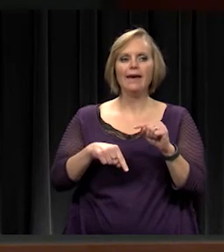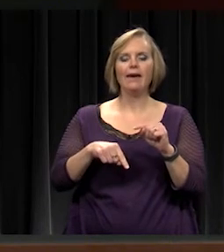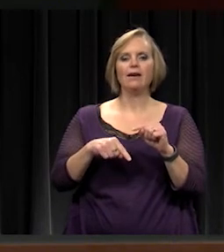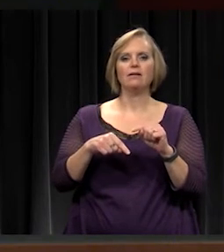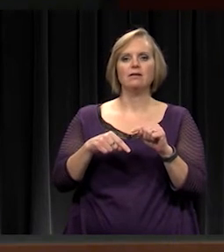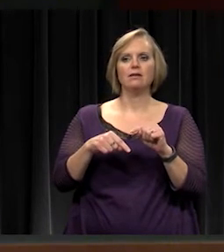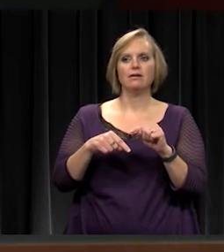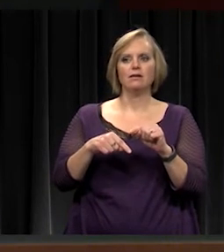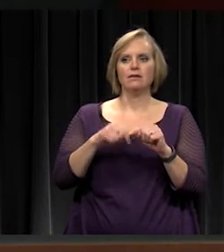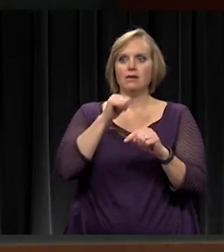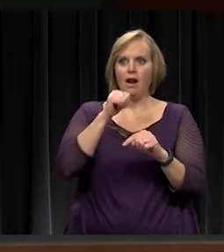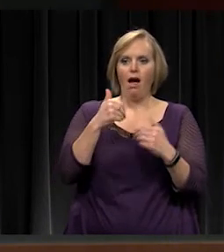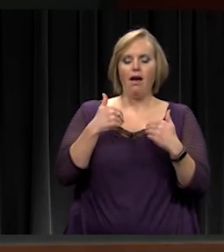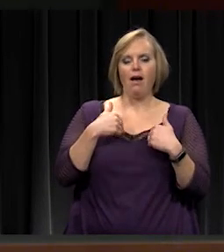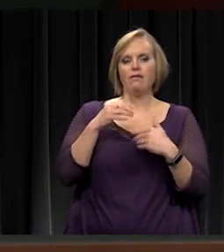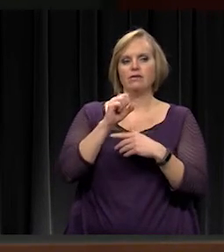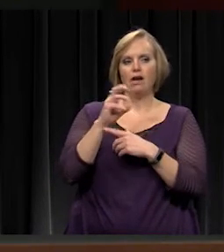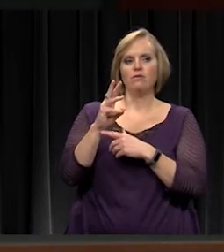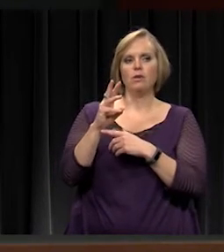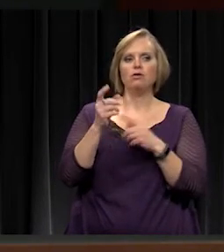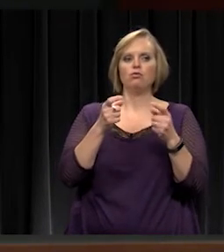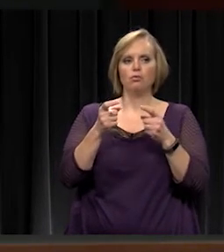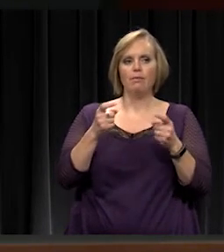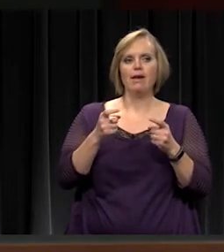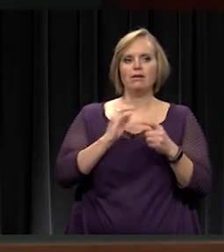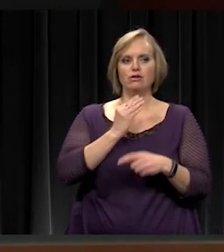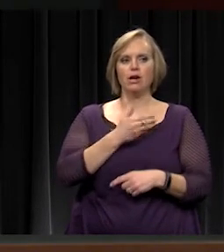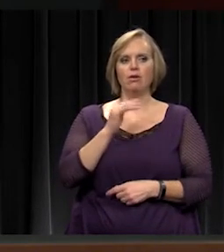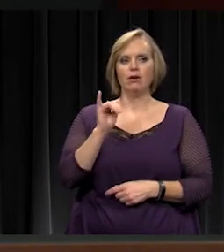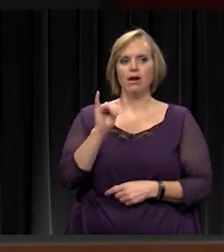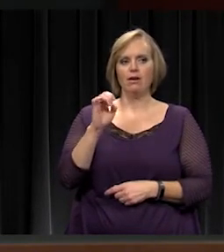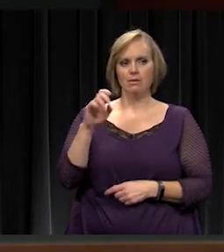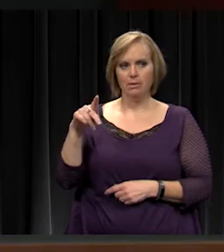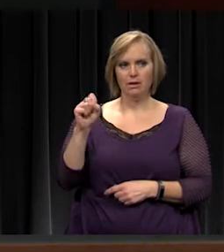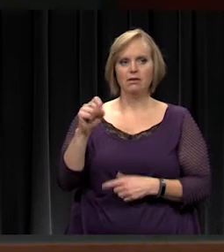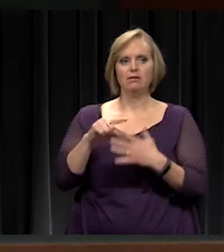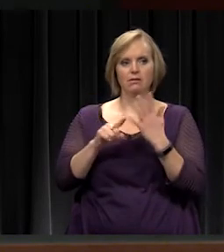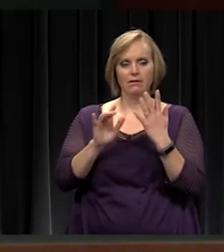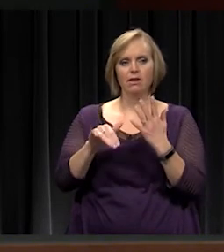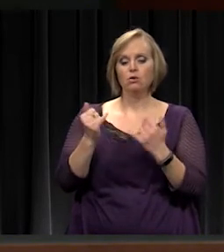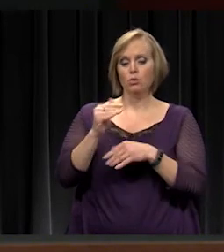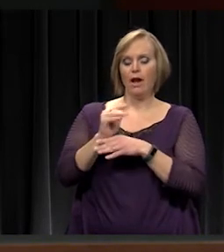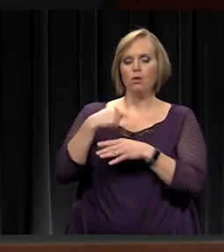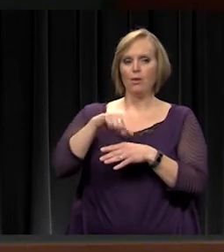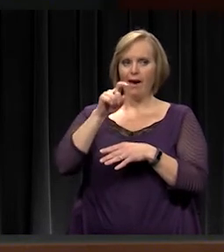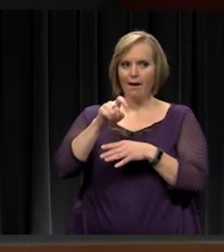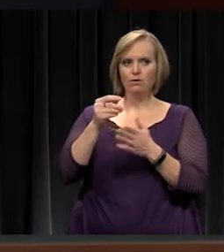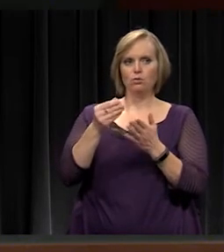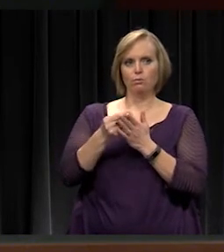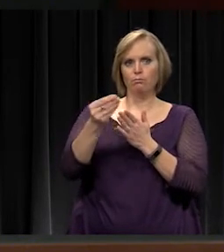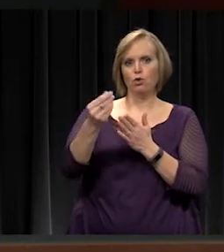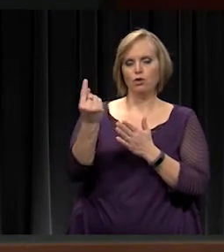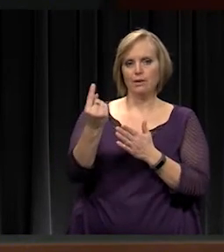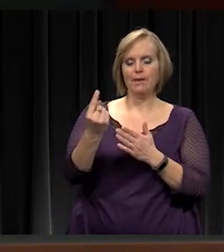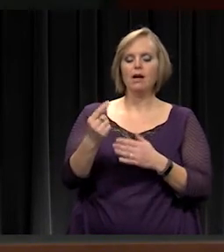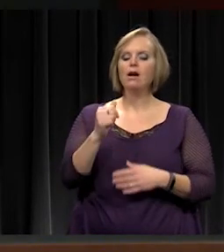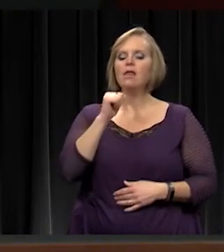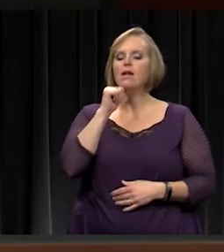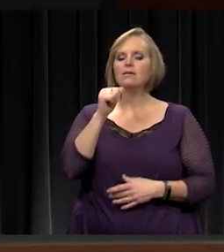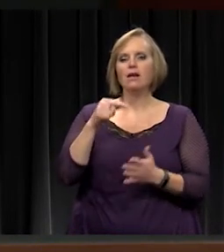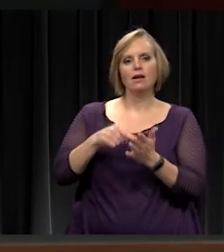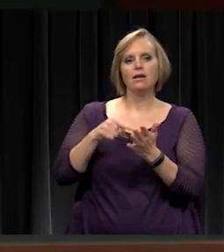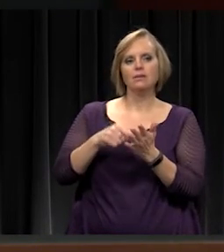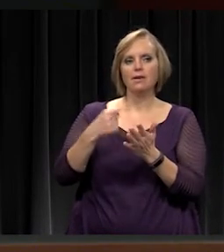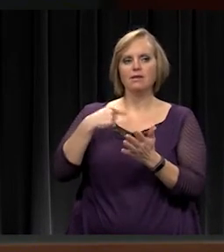our IEPs. So tonight we have to purchase something. And this is not an expense that we saw when we created our